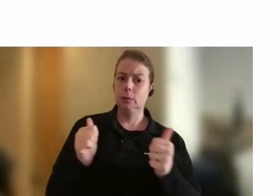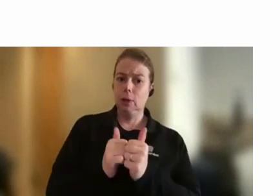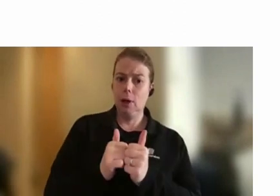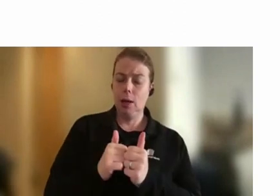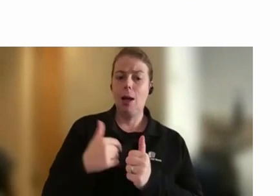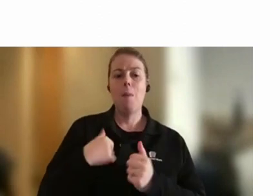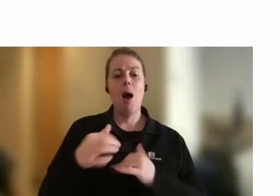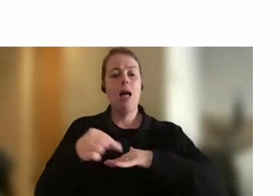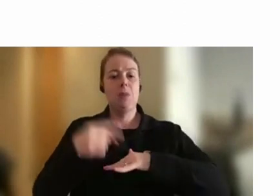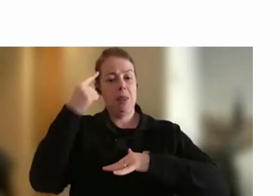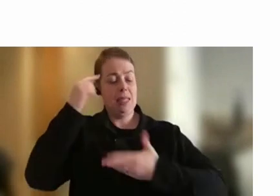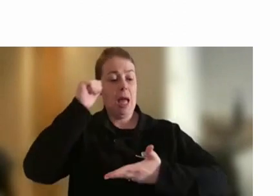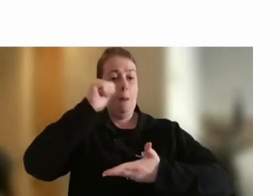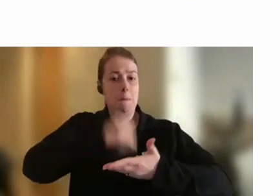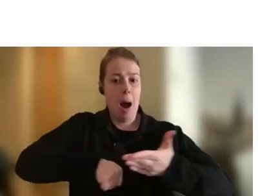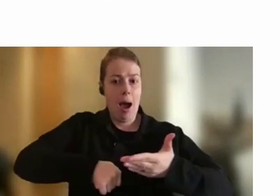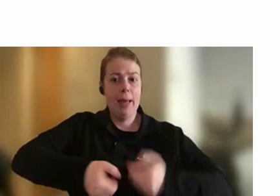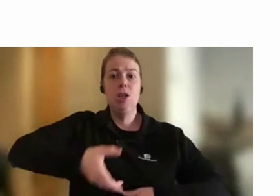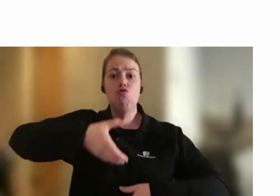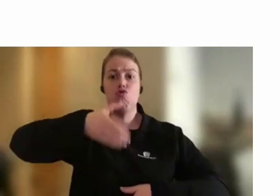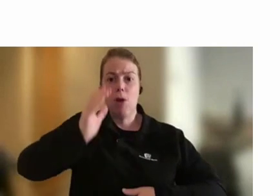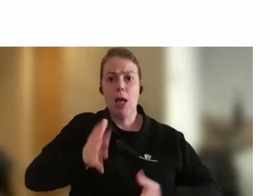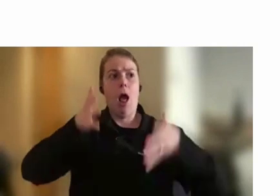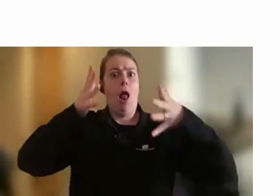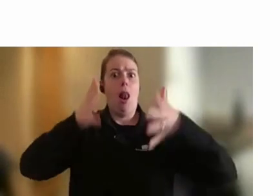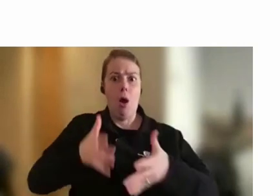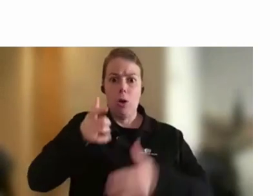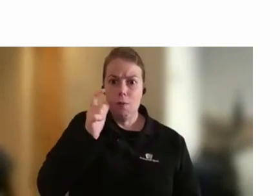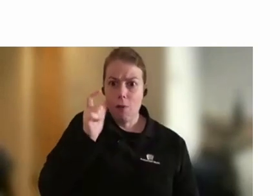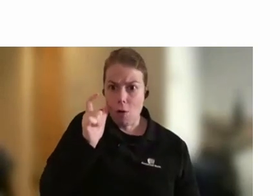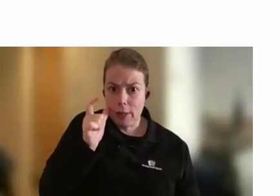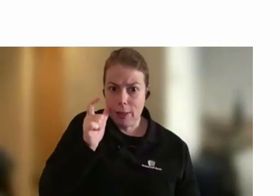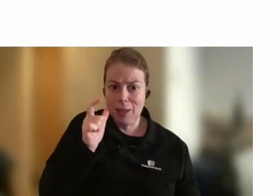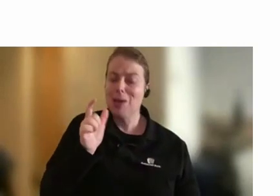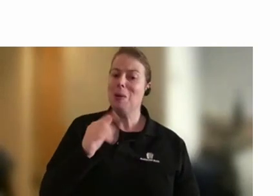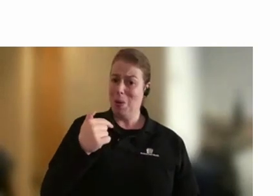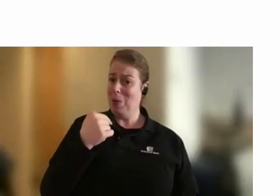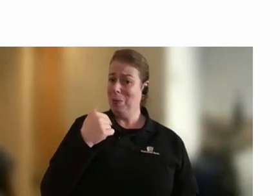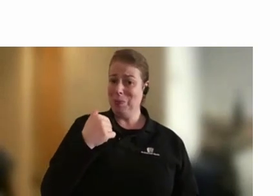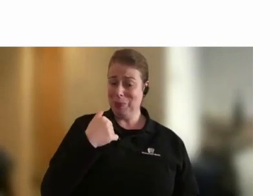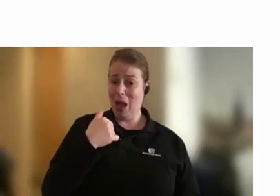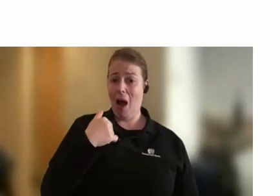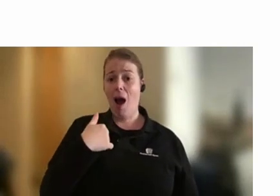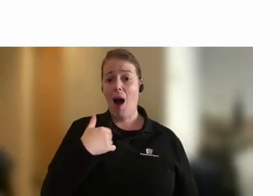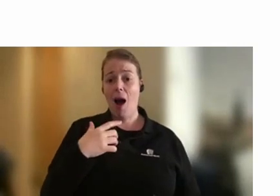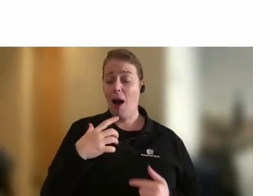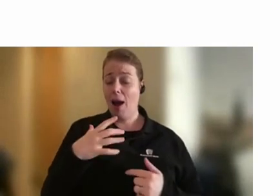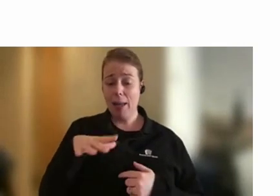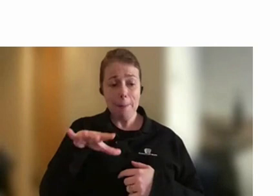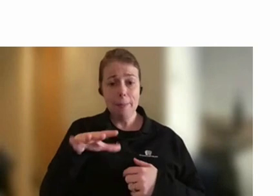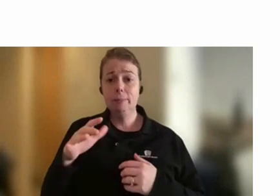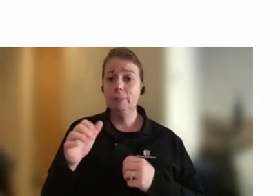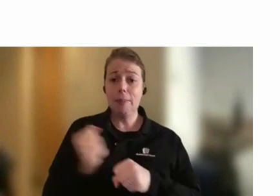extraordinary amount of coffee. I take people at all levels out for coffee and I try to do that sort of leadership.